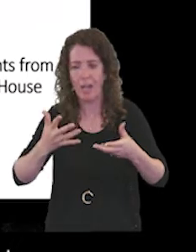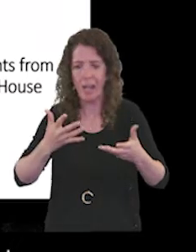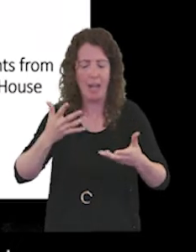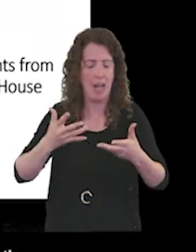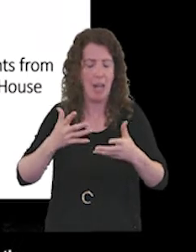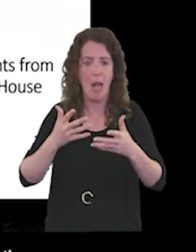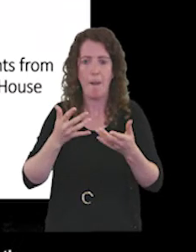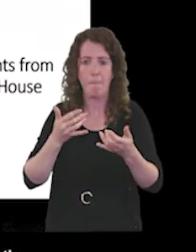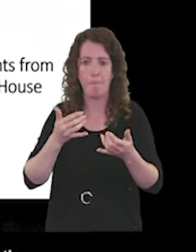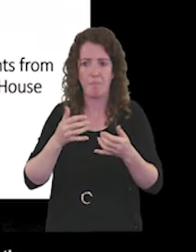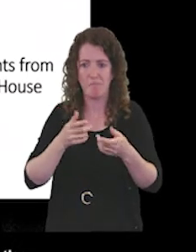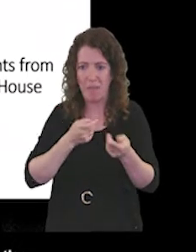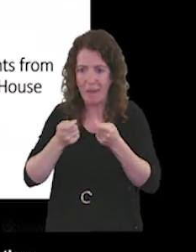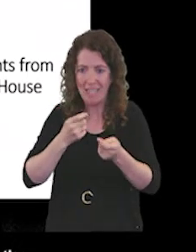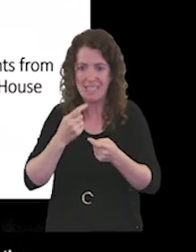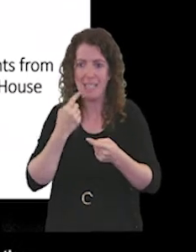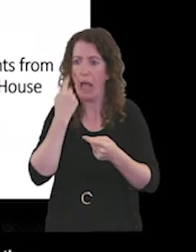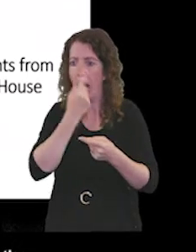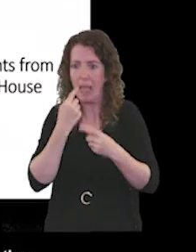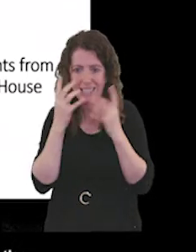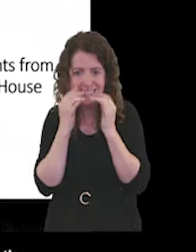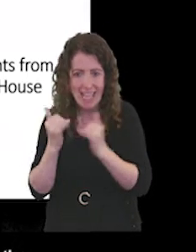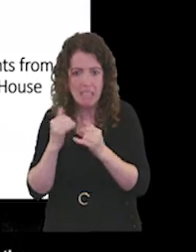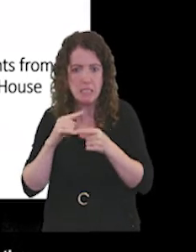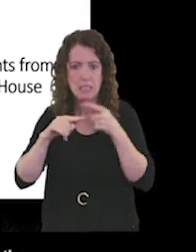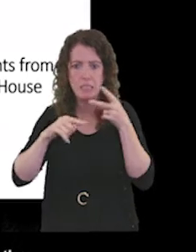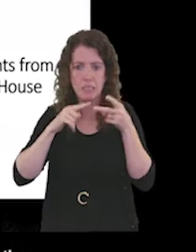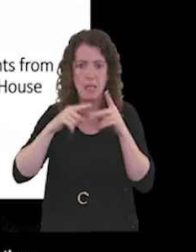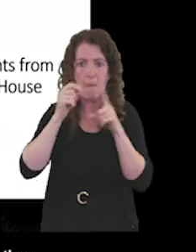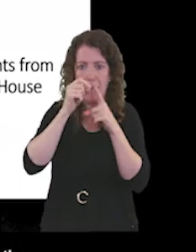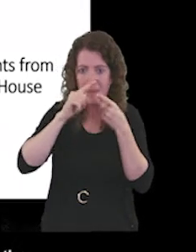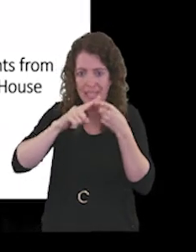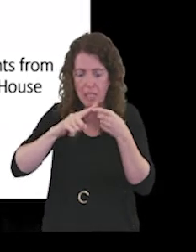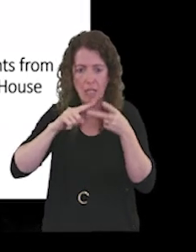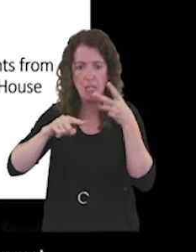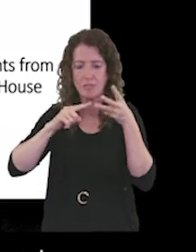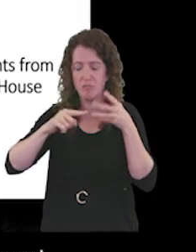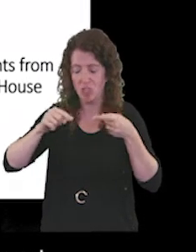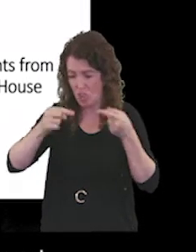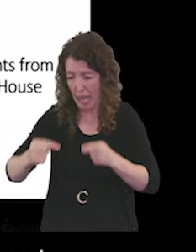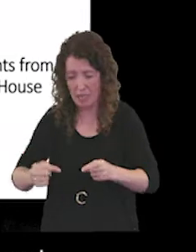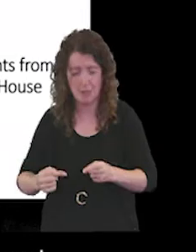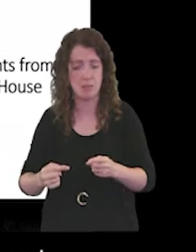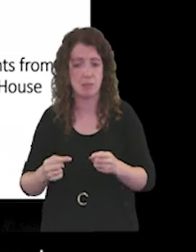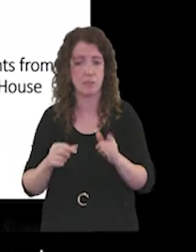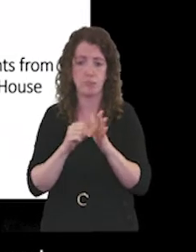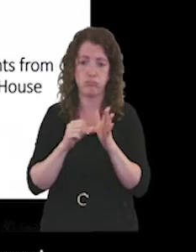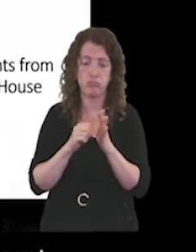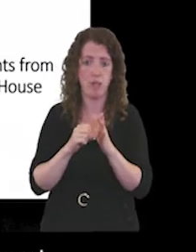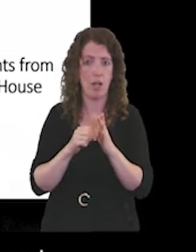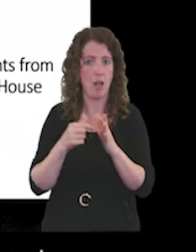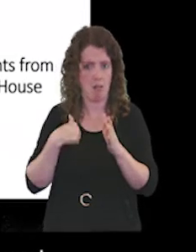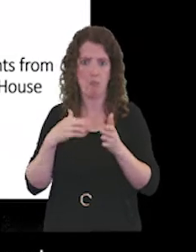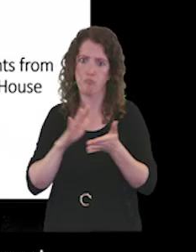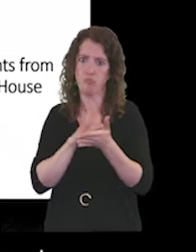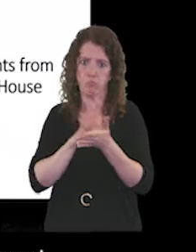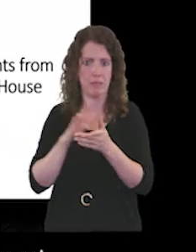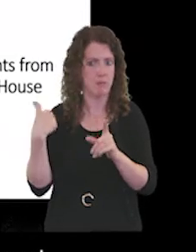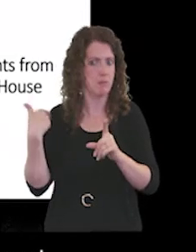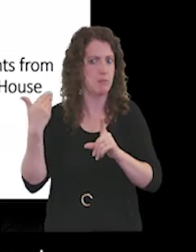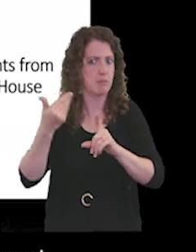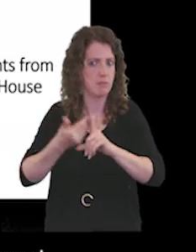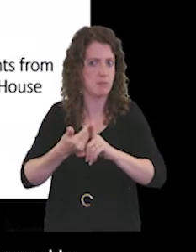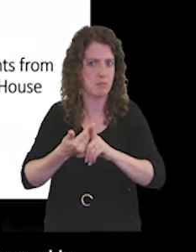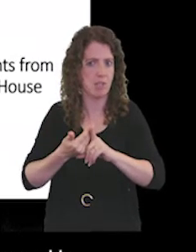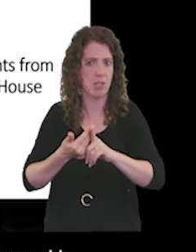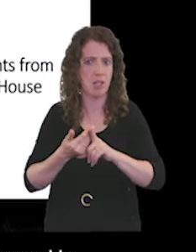testing, managing all the personal protective equipment challenges. And again, I'm really pleased with the